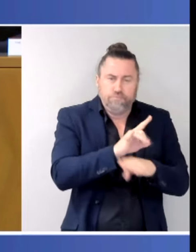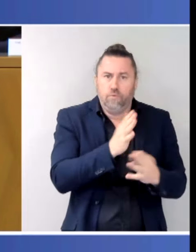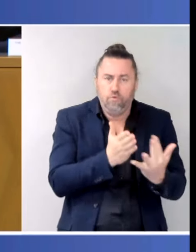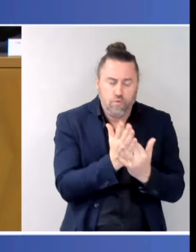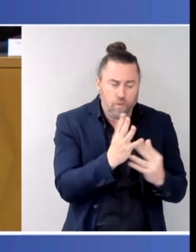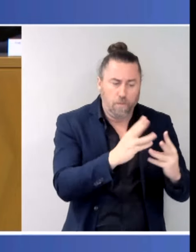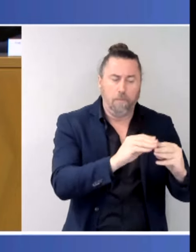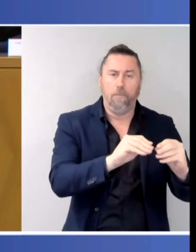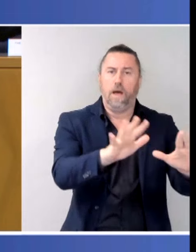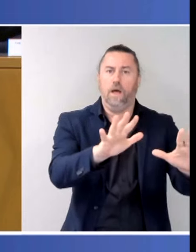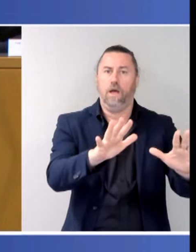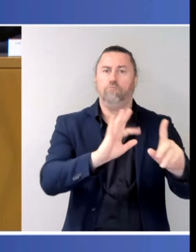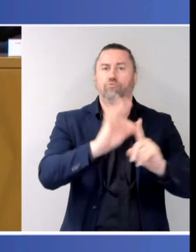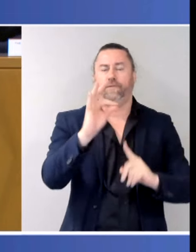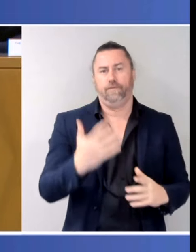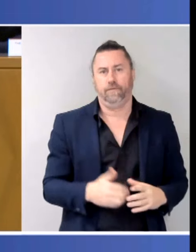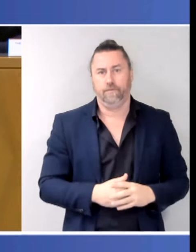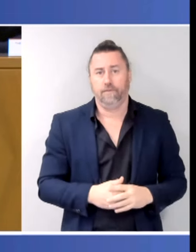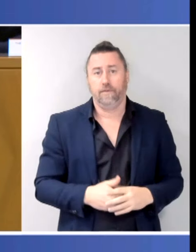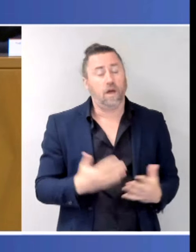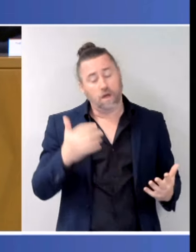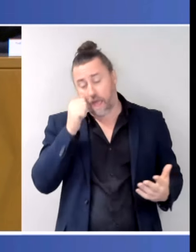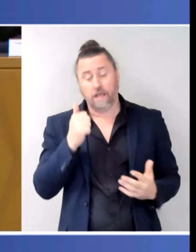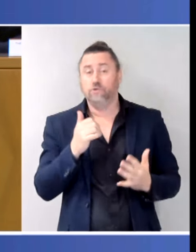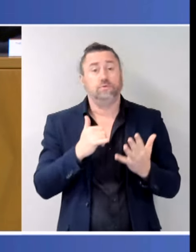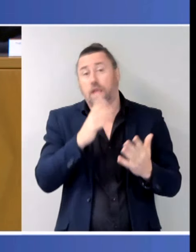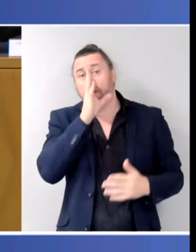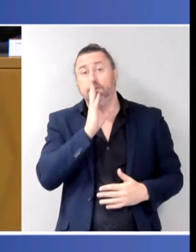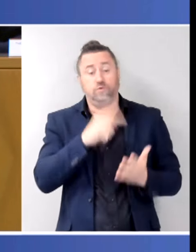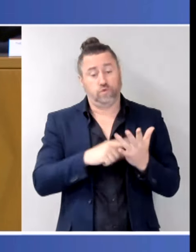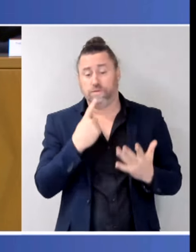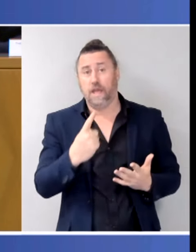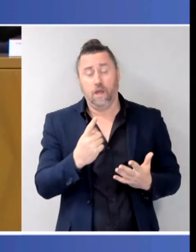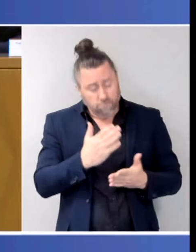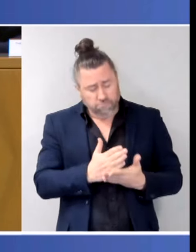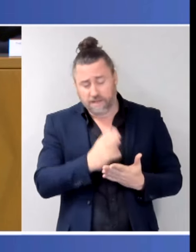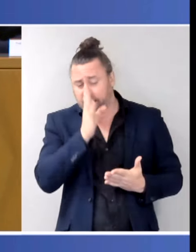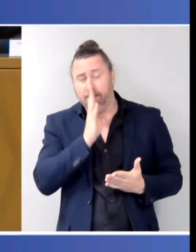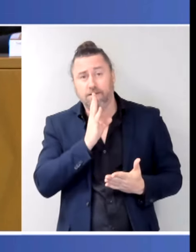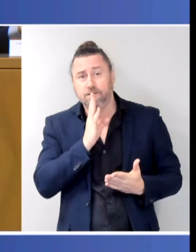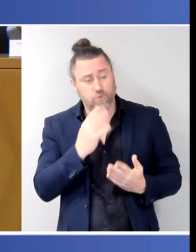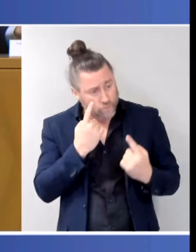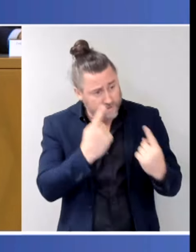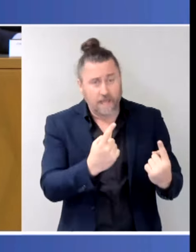that on so many occasions, when one of these tragedies occur,